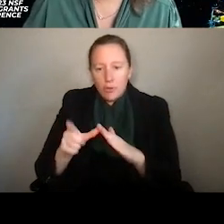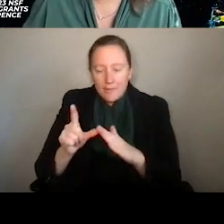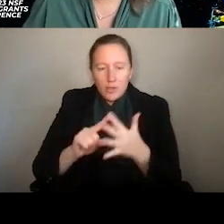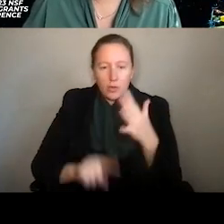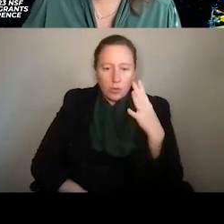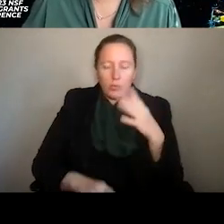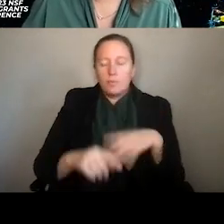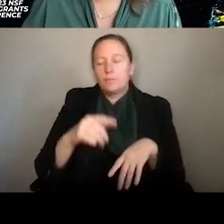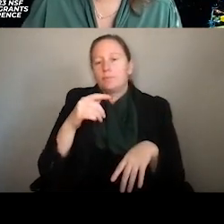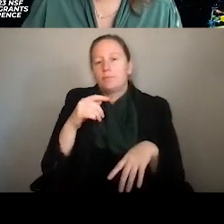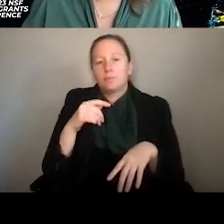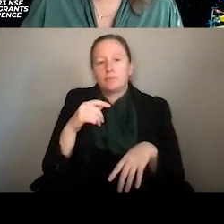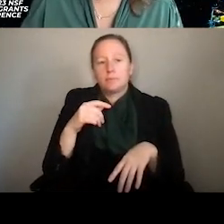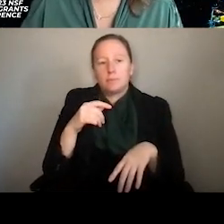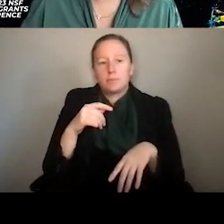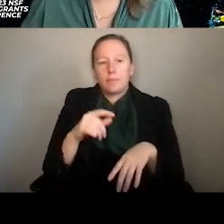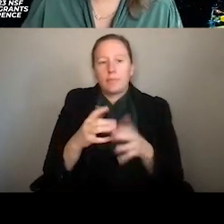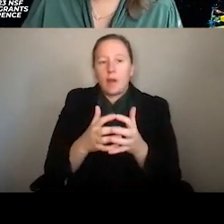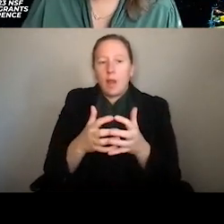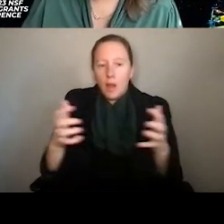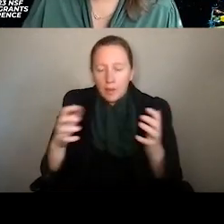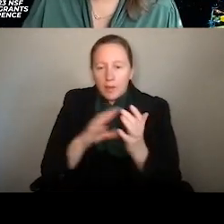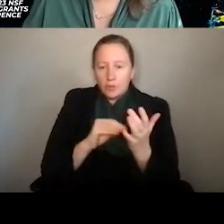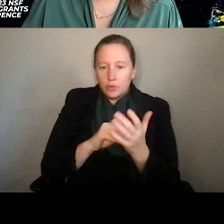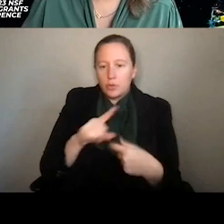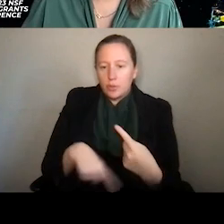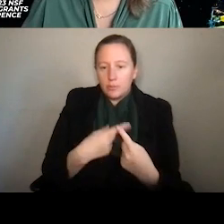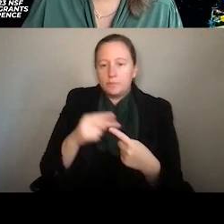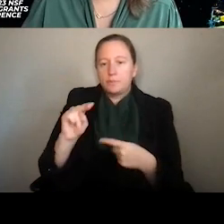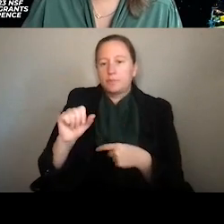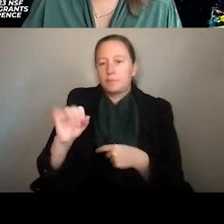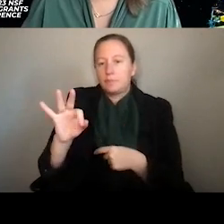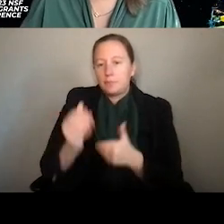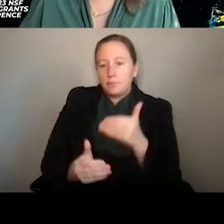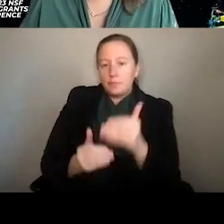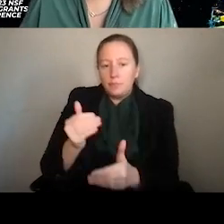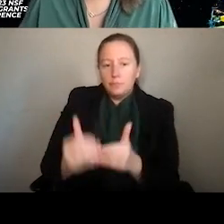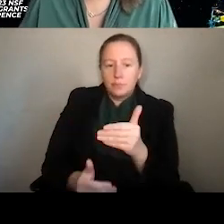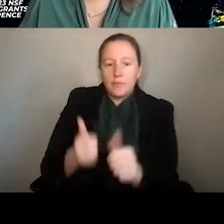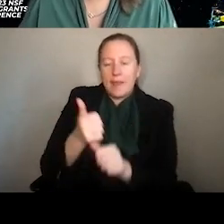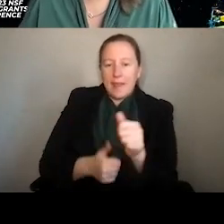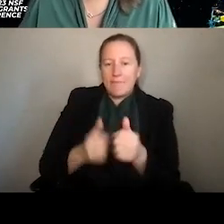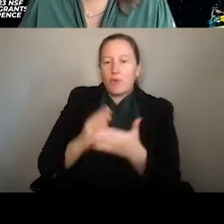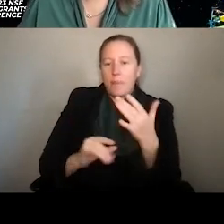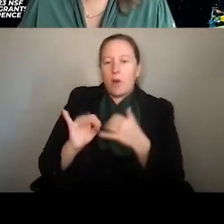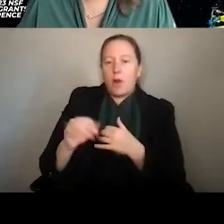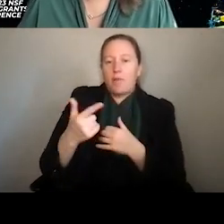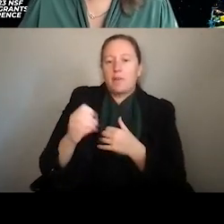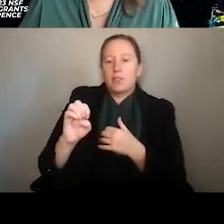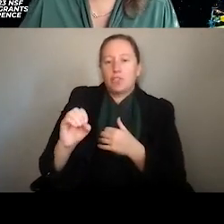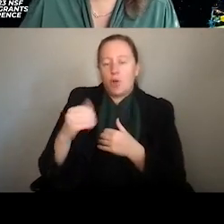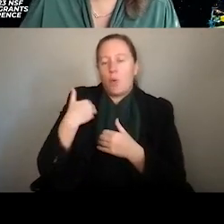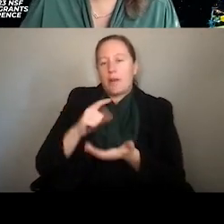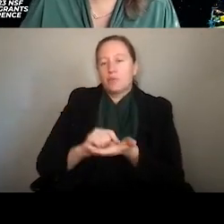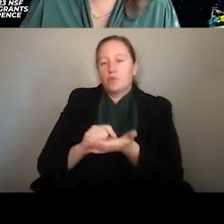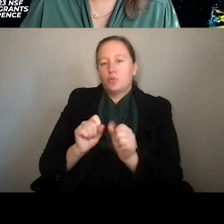corner of NSF. There is a lot to learn about the NSF process. Almost every part of geo has a newsletter that you can